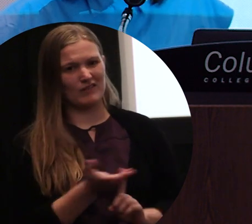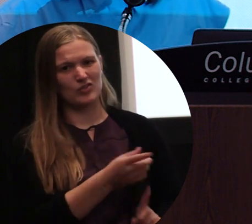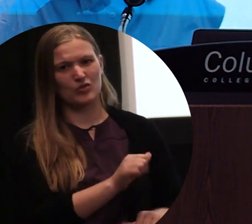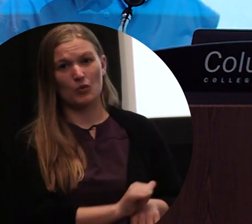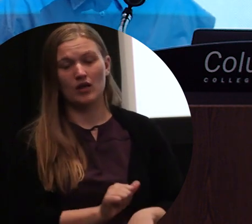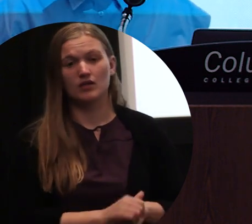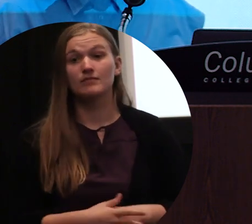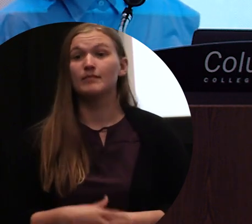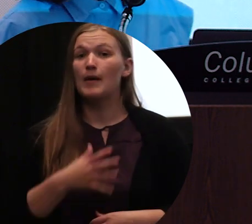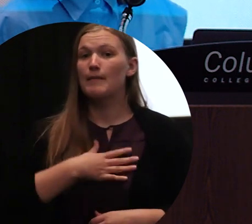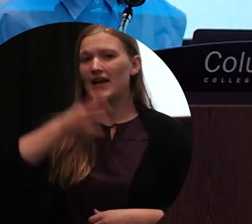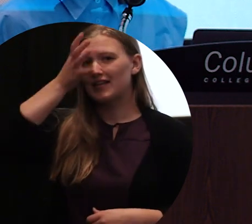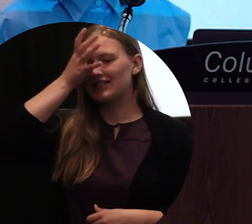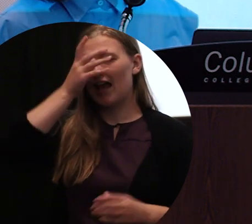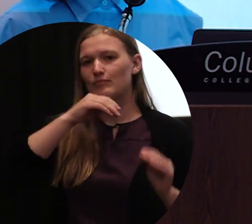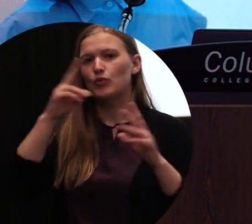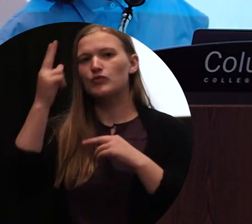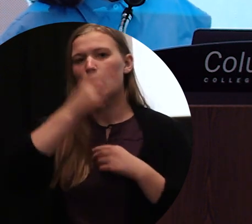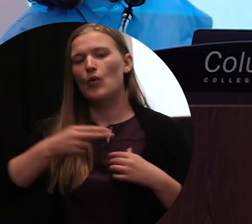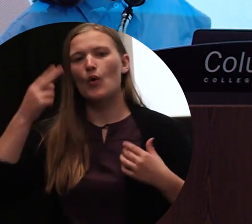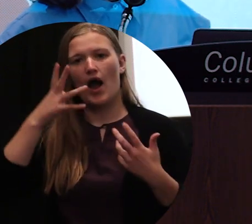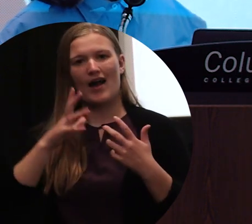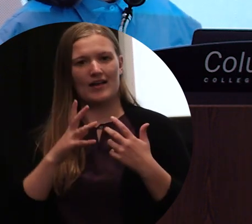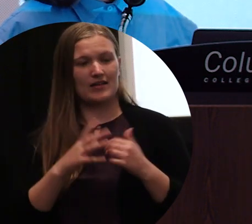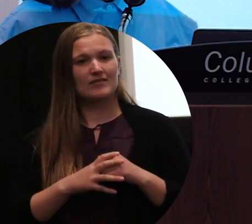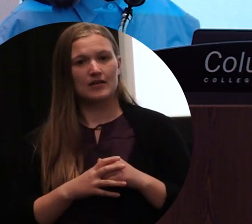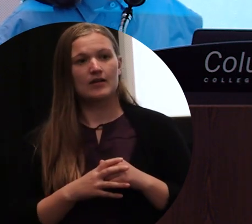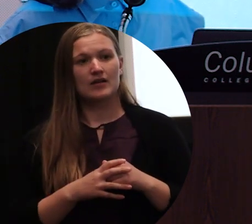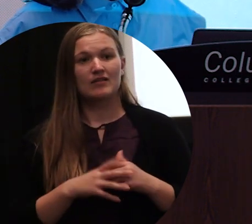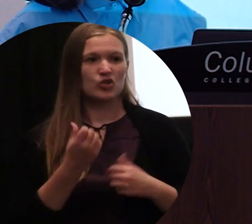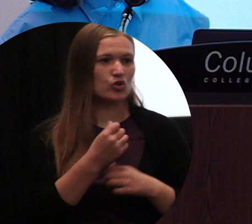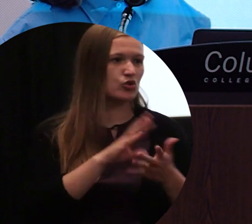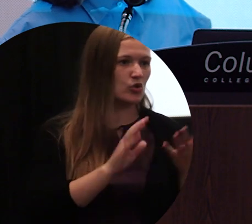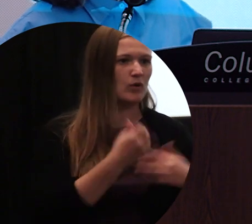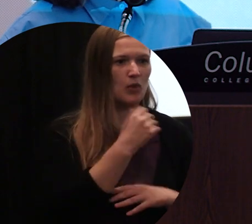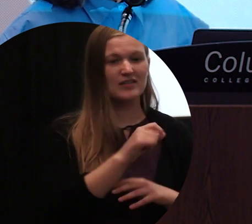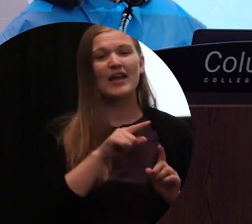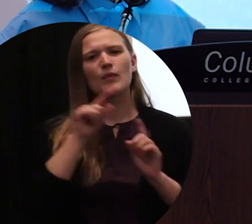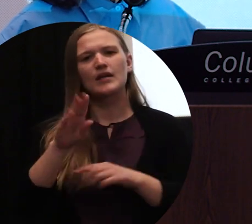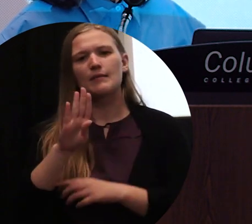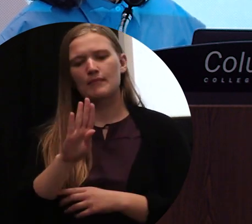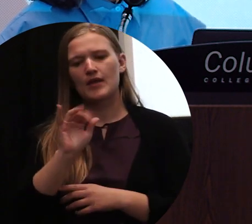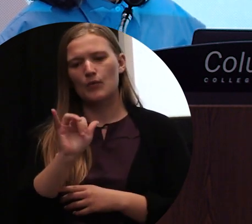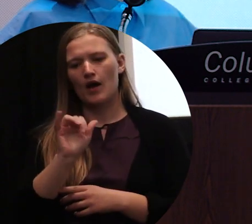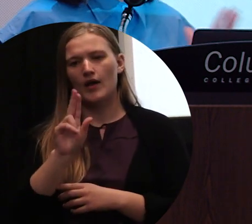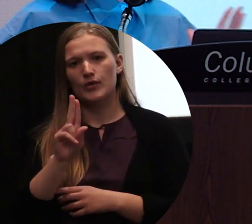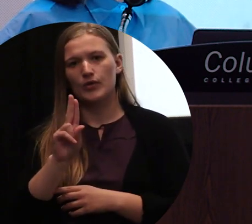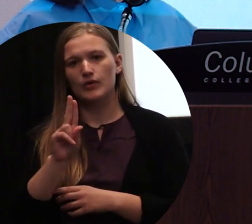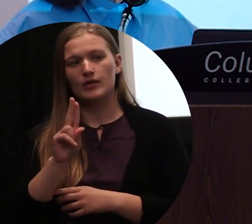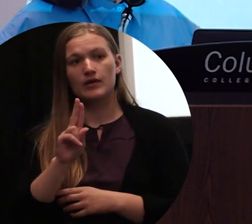My dad moved to Hawaii to leave, to leave political unrest, student protests. He went to BYU and learned English.